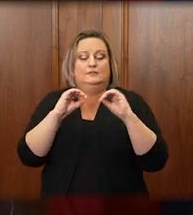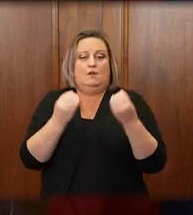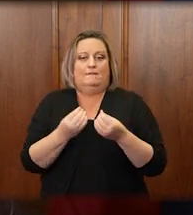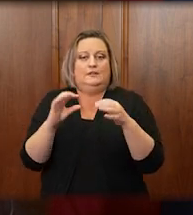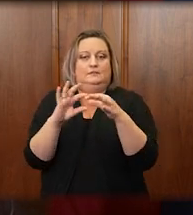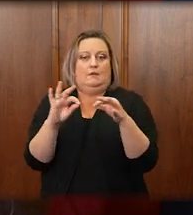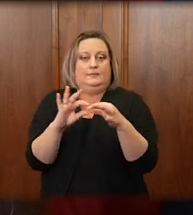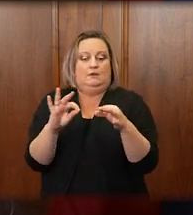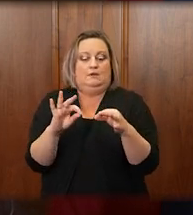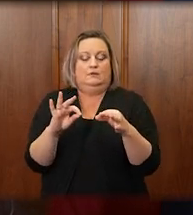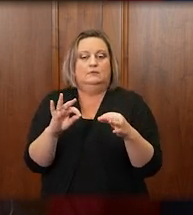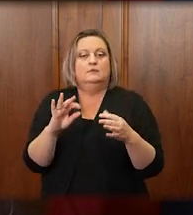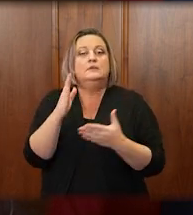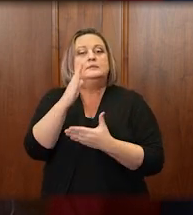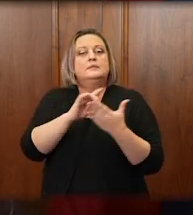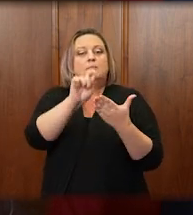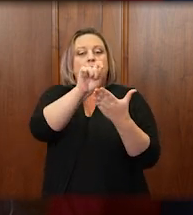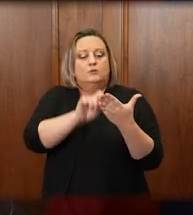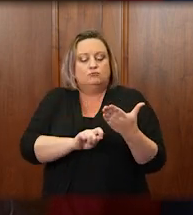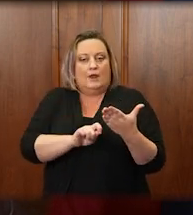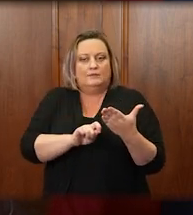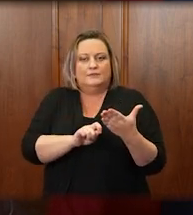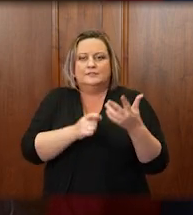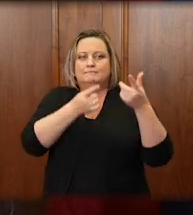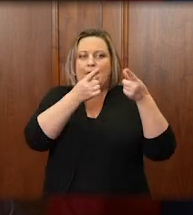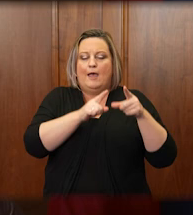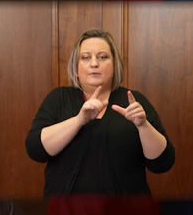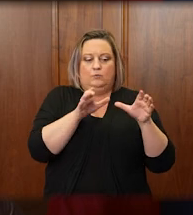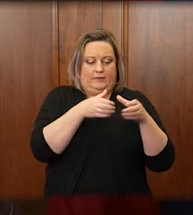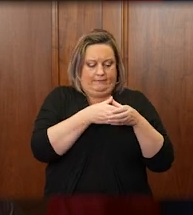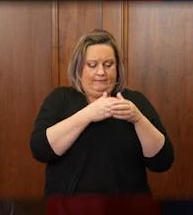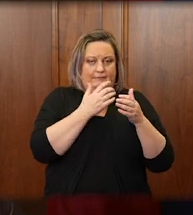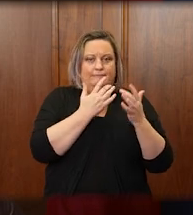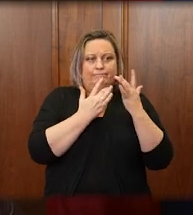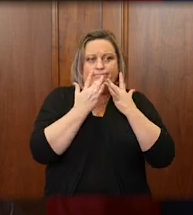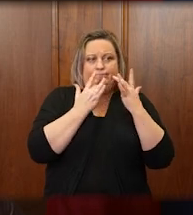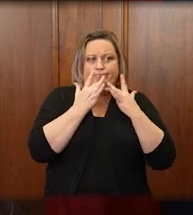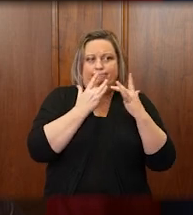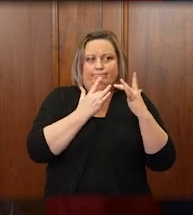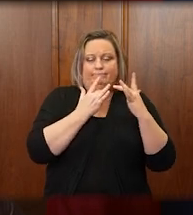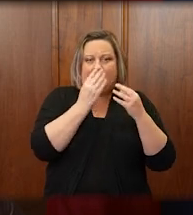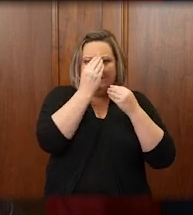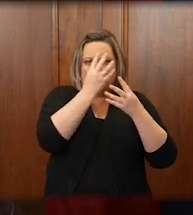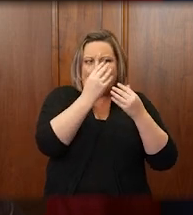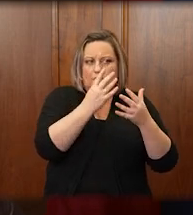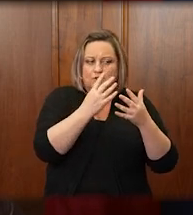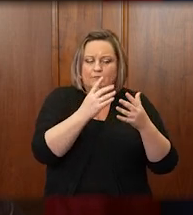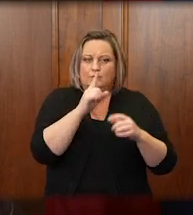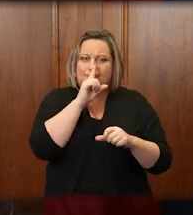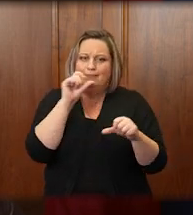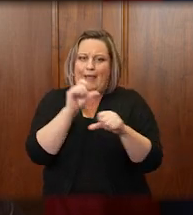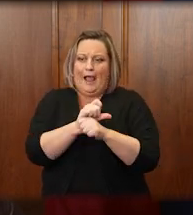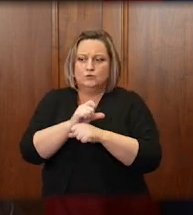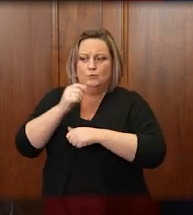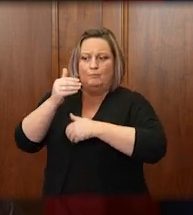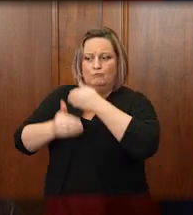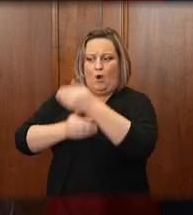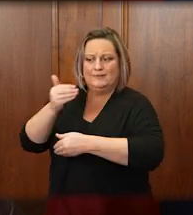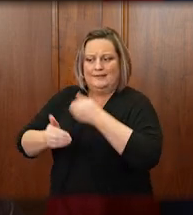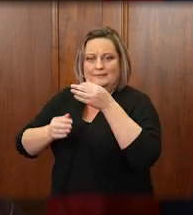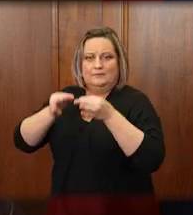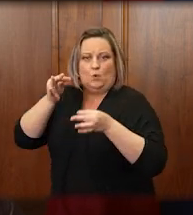Some of the drafts seem to have been created in a vacuum of information about actual court processes and what is happening on the ground.